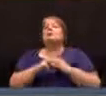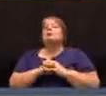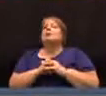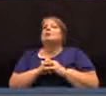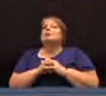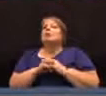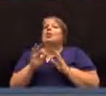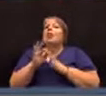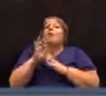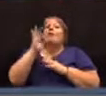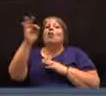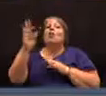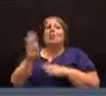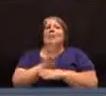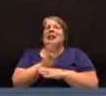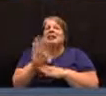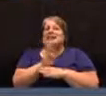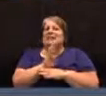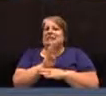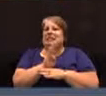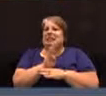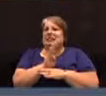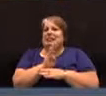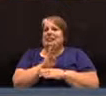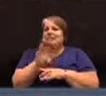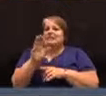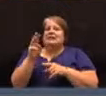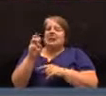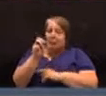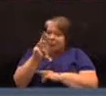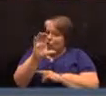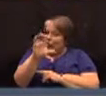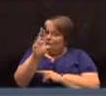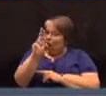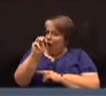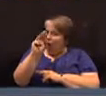further business to come before the meeting, Mr. Cummings?